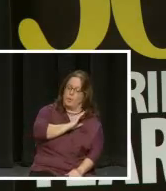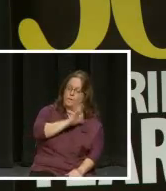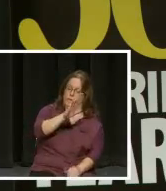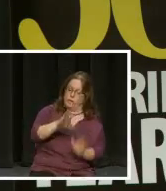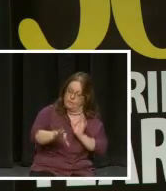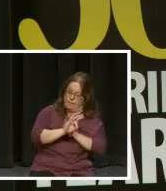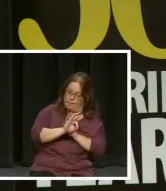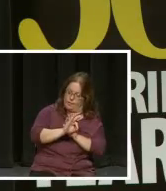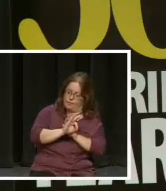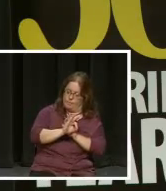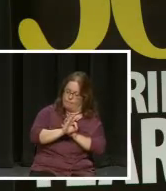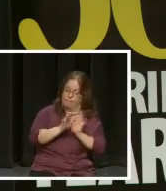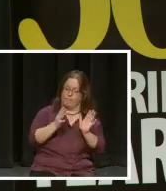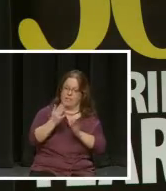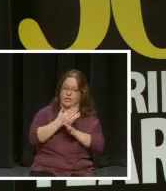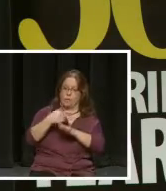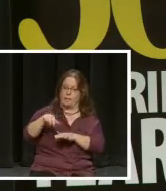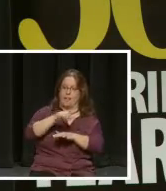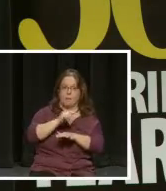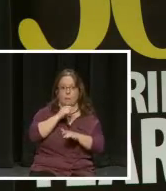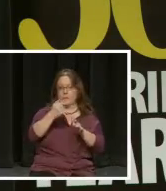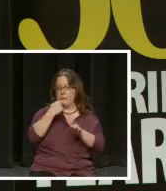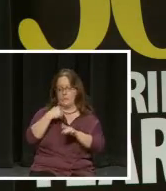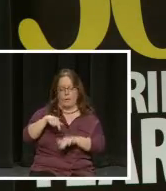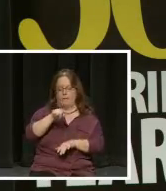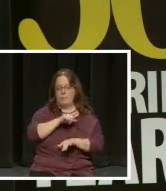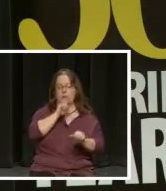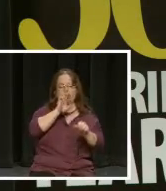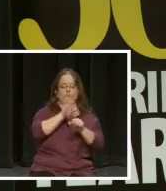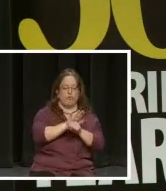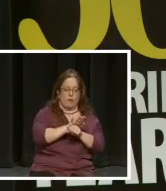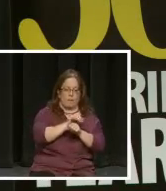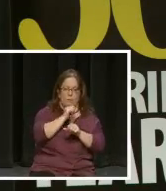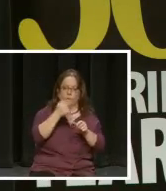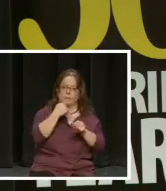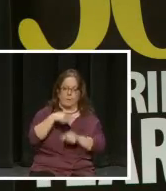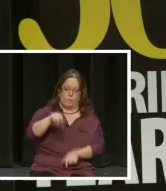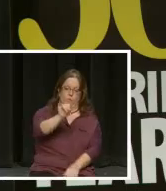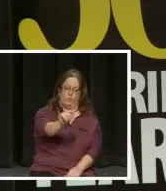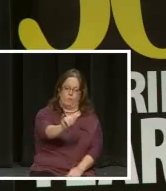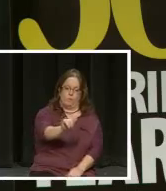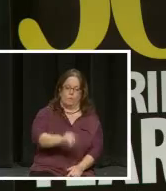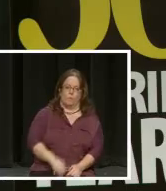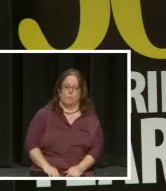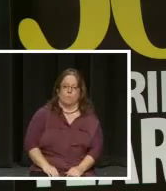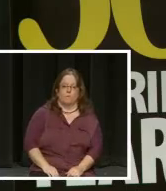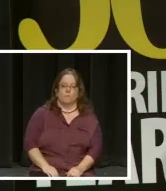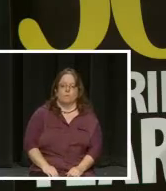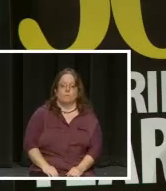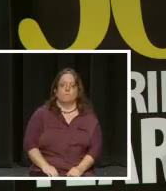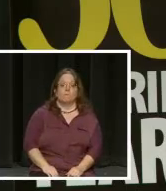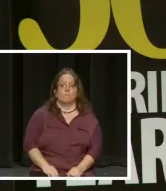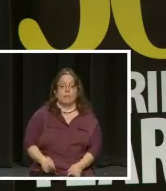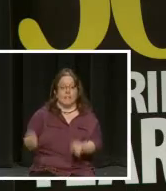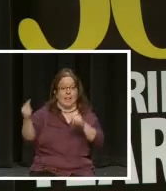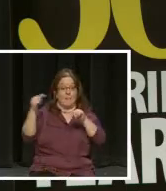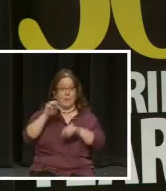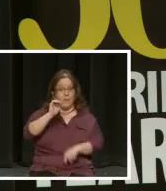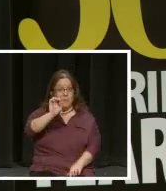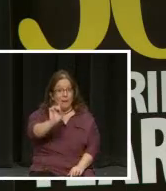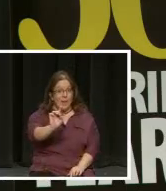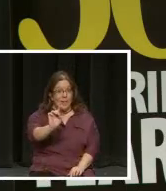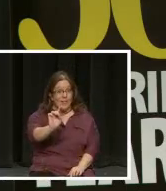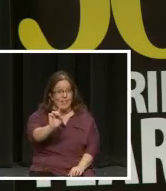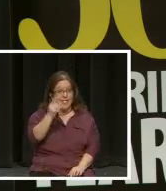selection. As I shared with them, I won't let them down, and I promise I will not let you down. I come back to Maryland